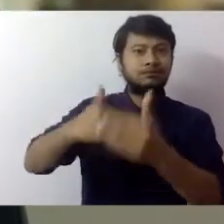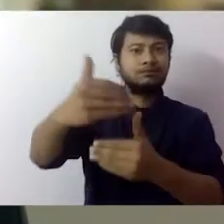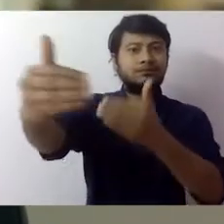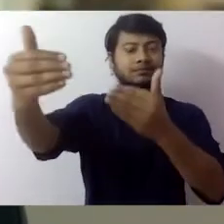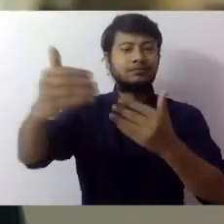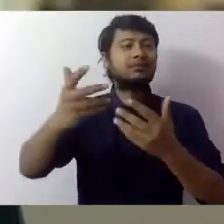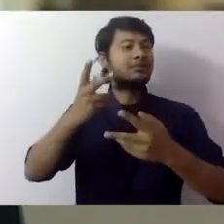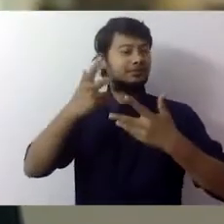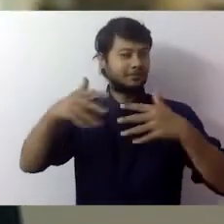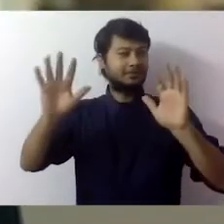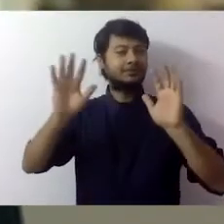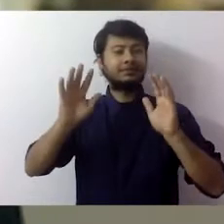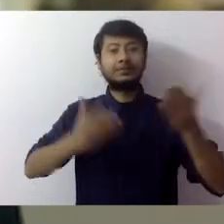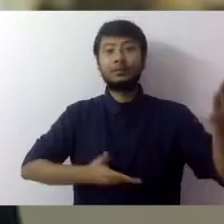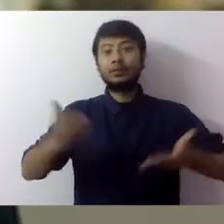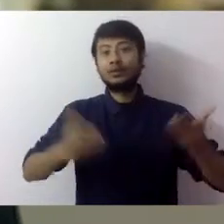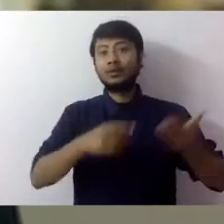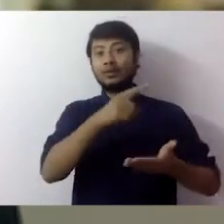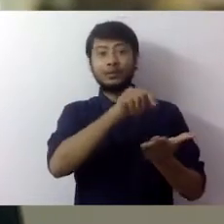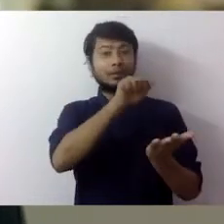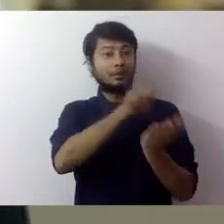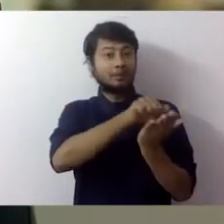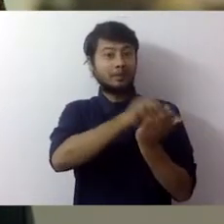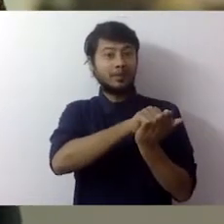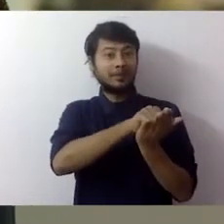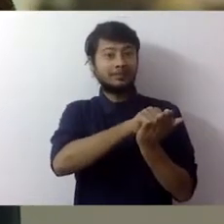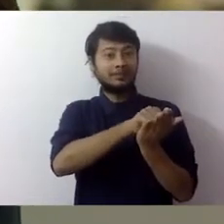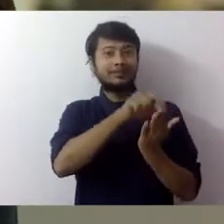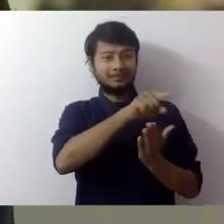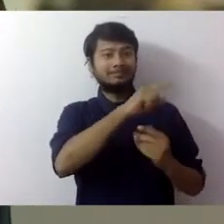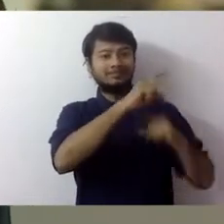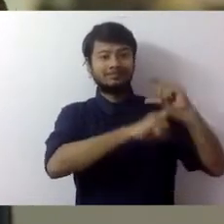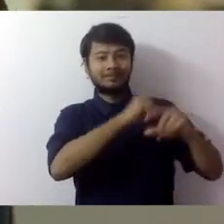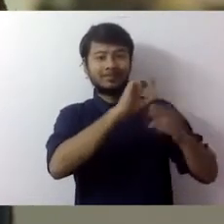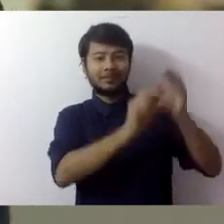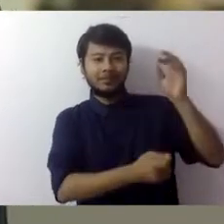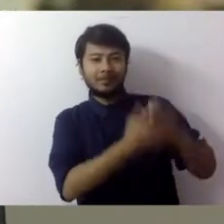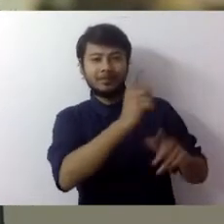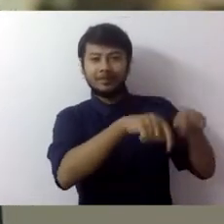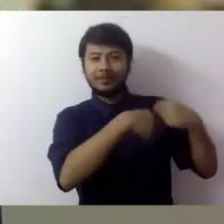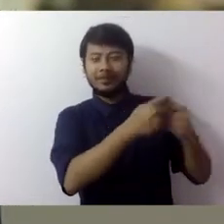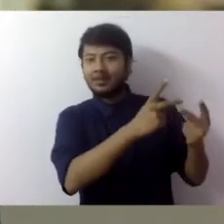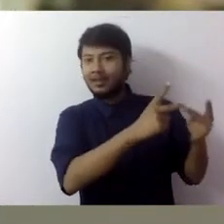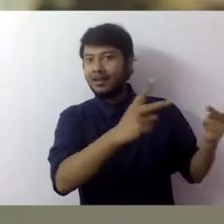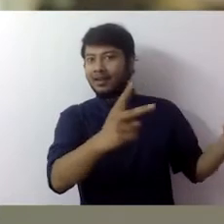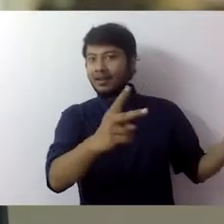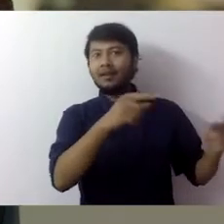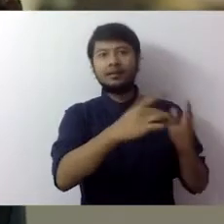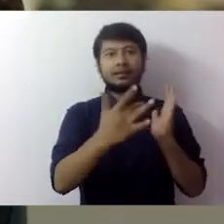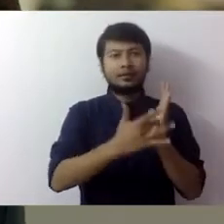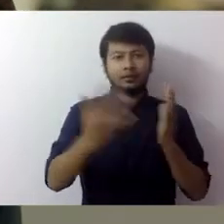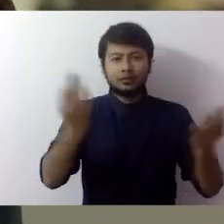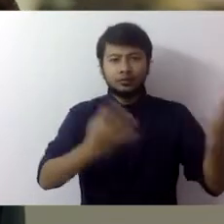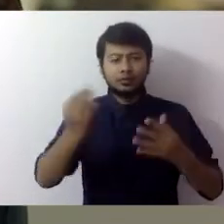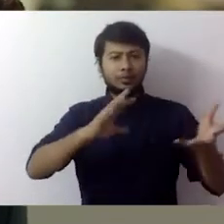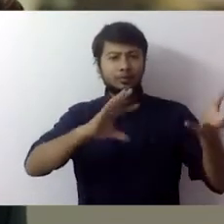The printmaking history of 19th century Bengal is one such story. A time of rapid invention and continuous change when